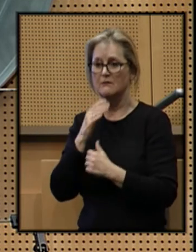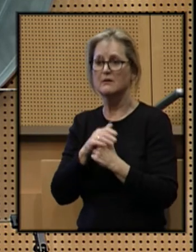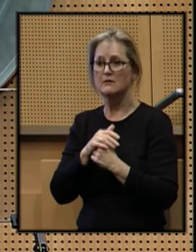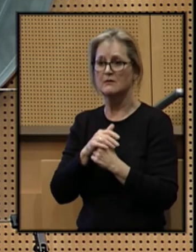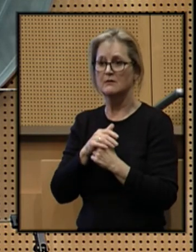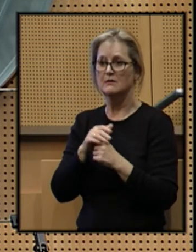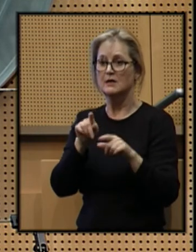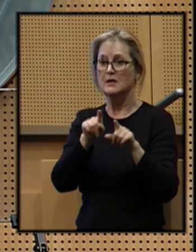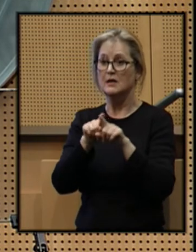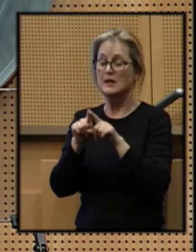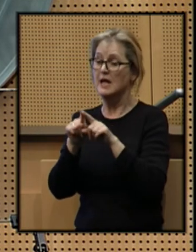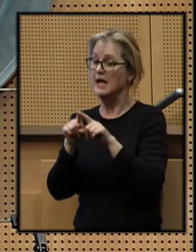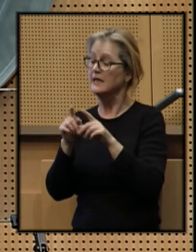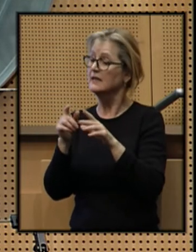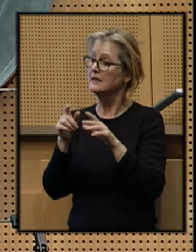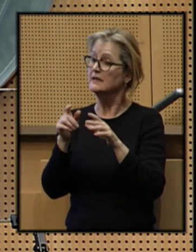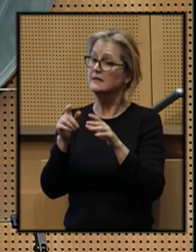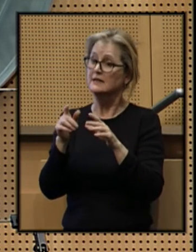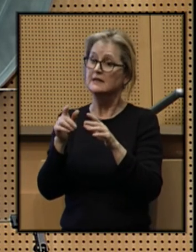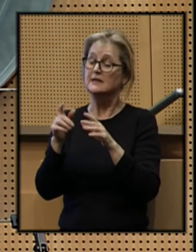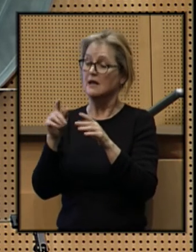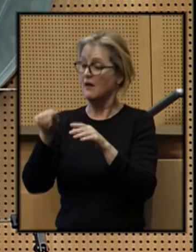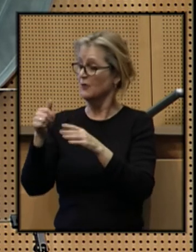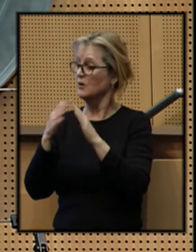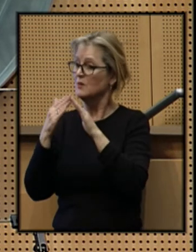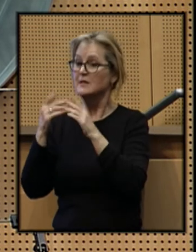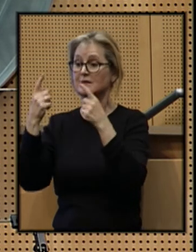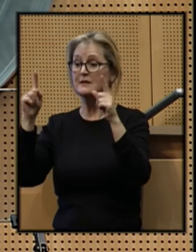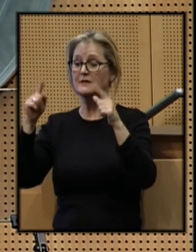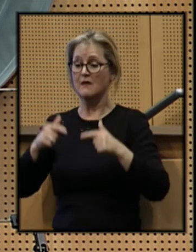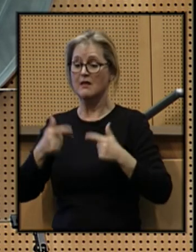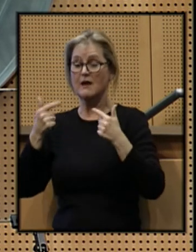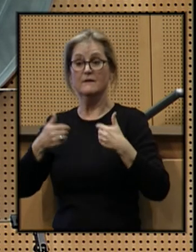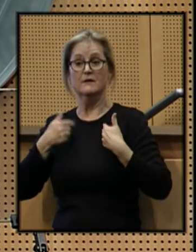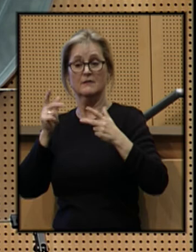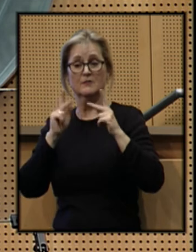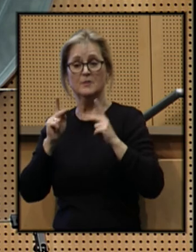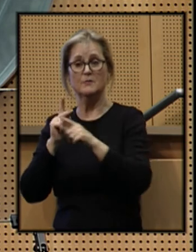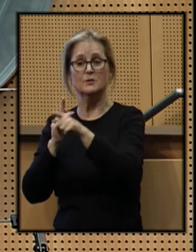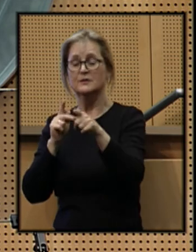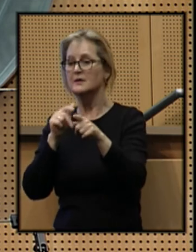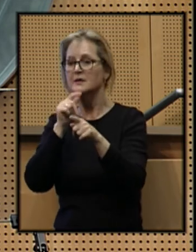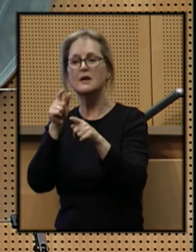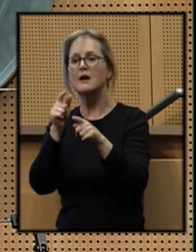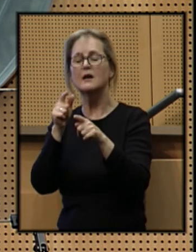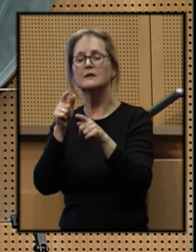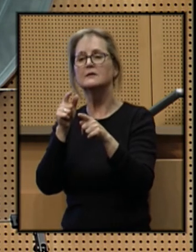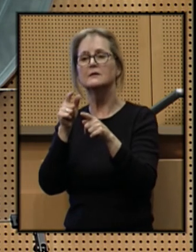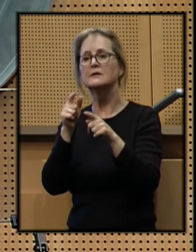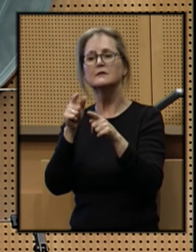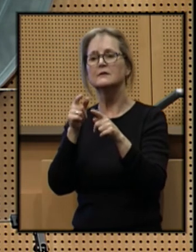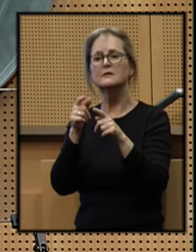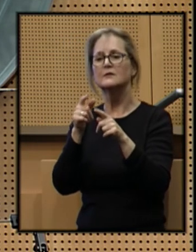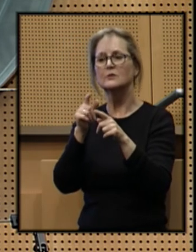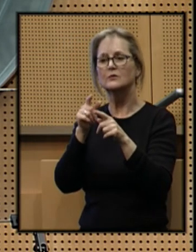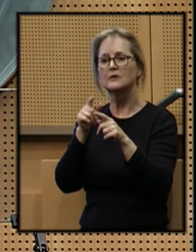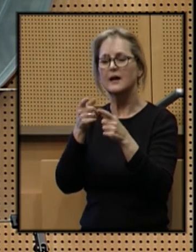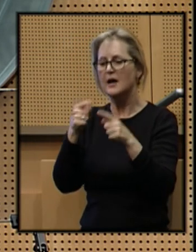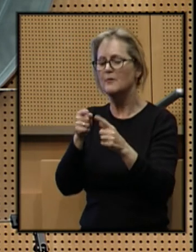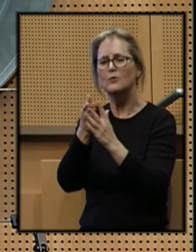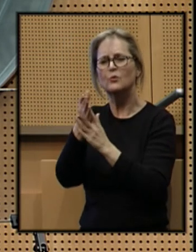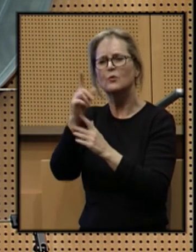Like safe communities, success in the lives of our young people is not a provision of government alone.